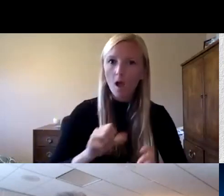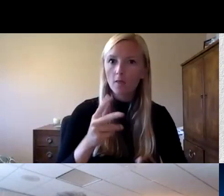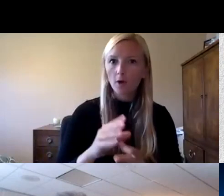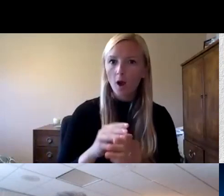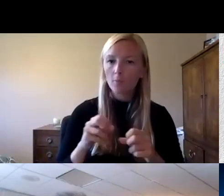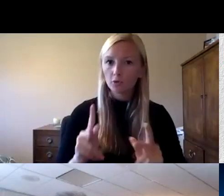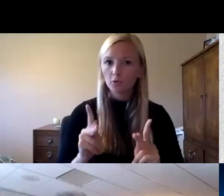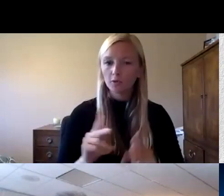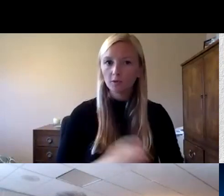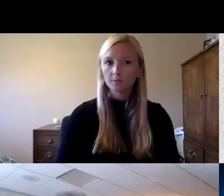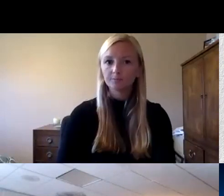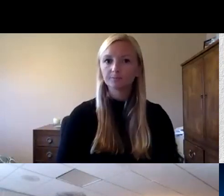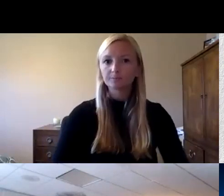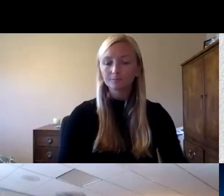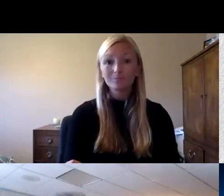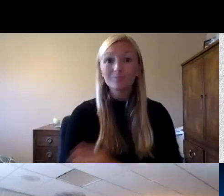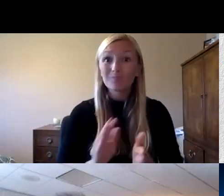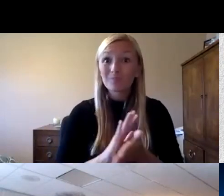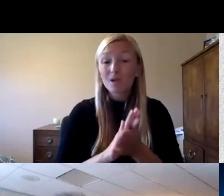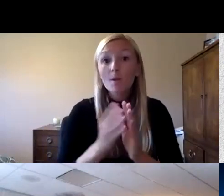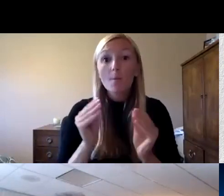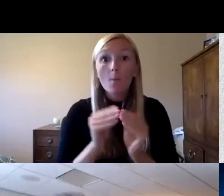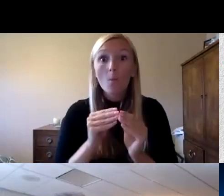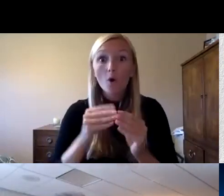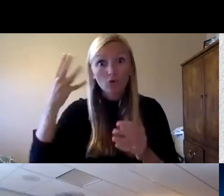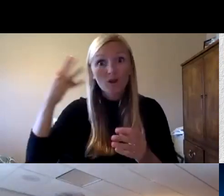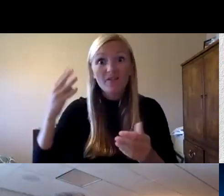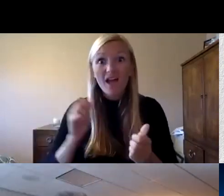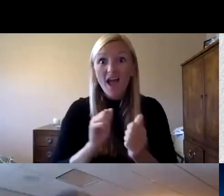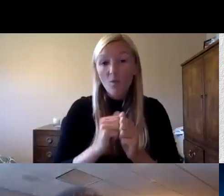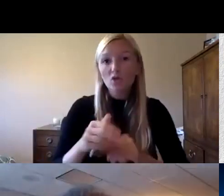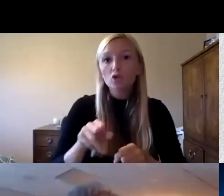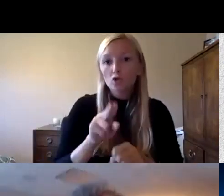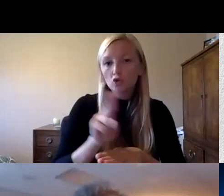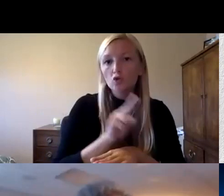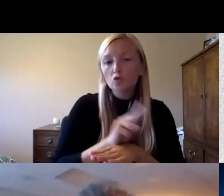and being more creative in how we utilize our broader environments